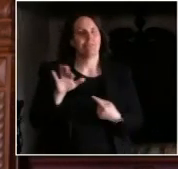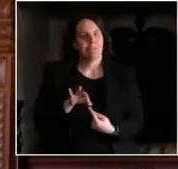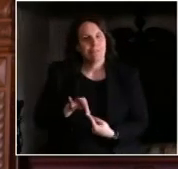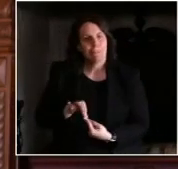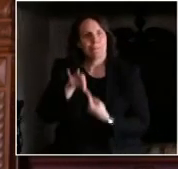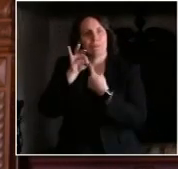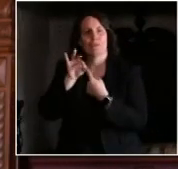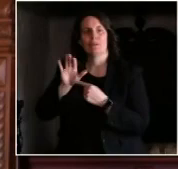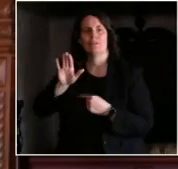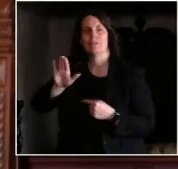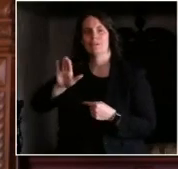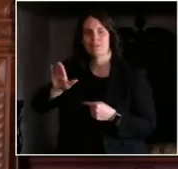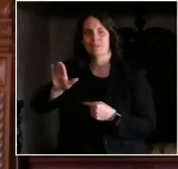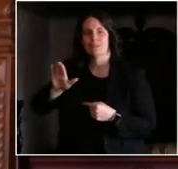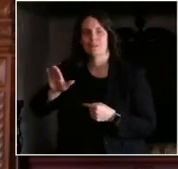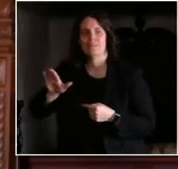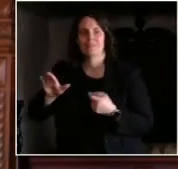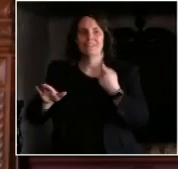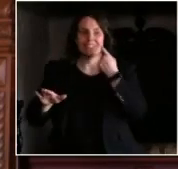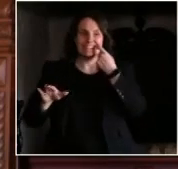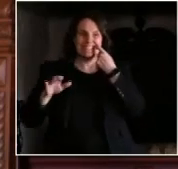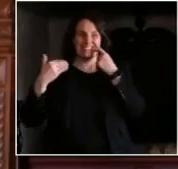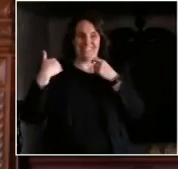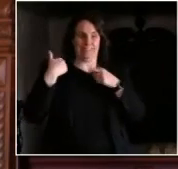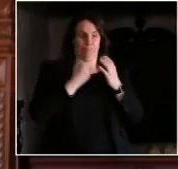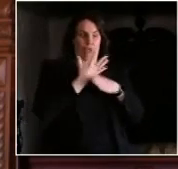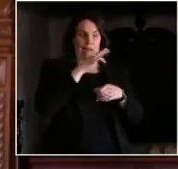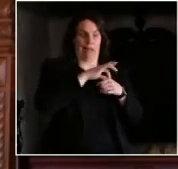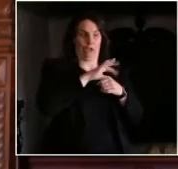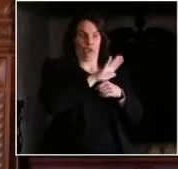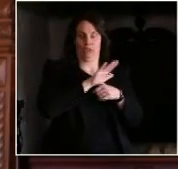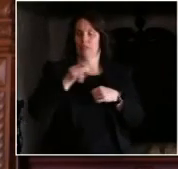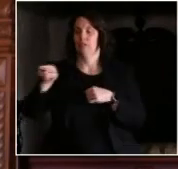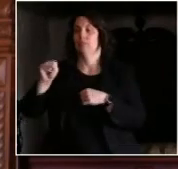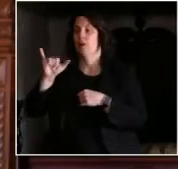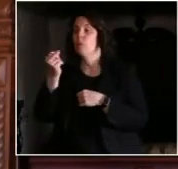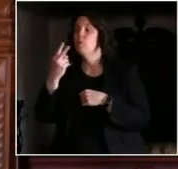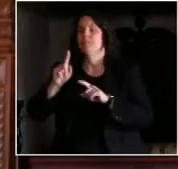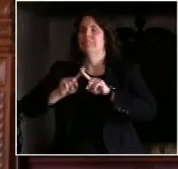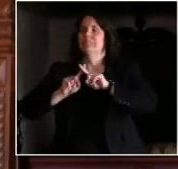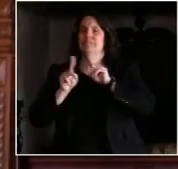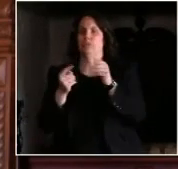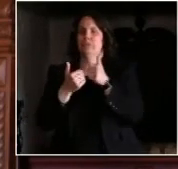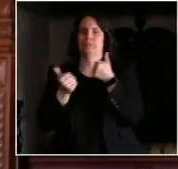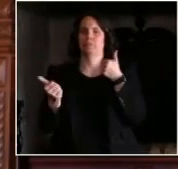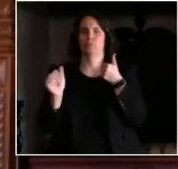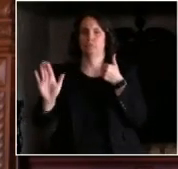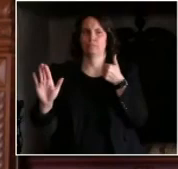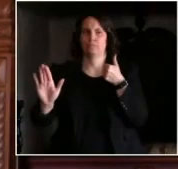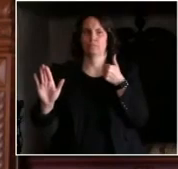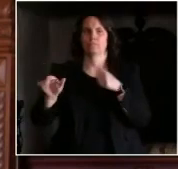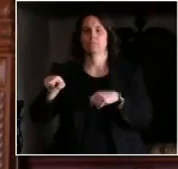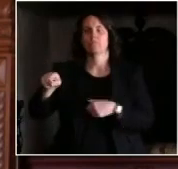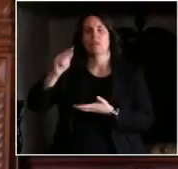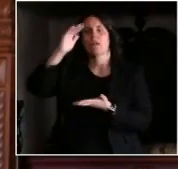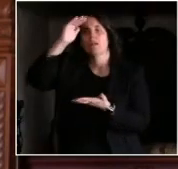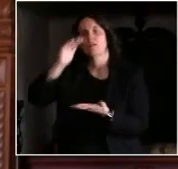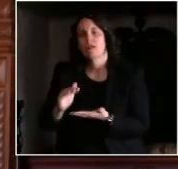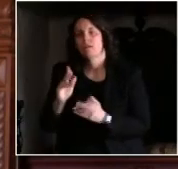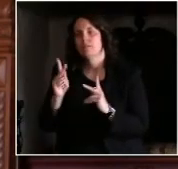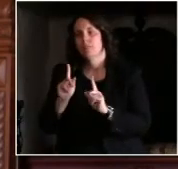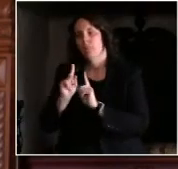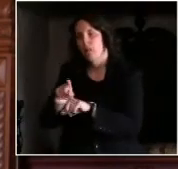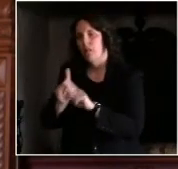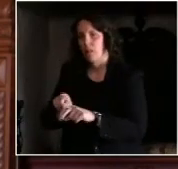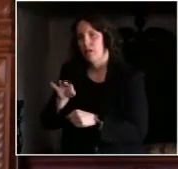just had. You know, among those are one, it's expected that there's going to be a much lower turnout for the 7th Congressional District. Two,